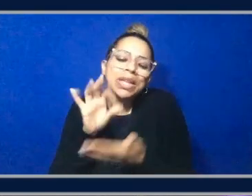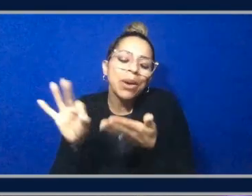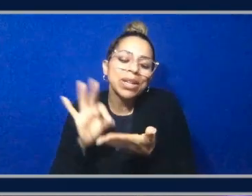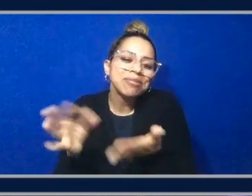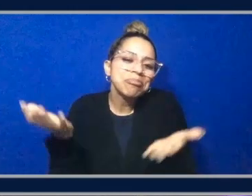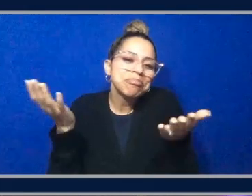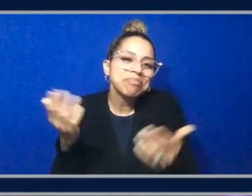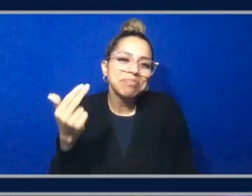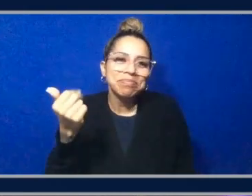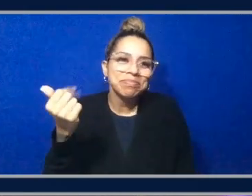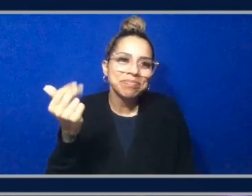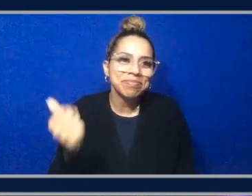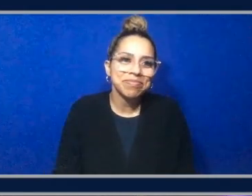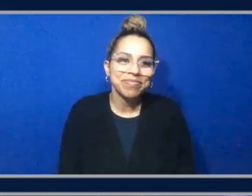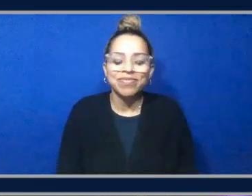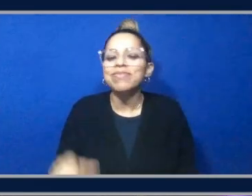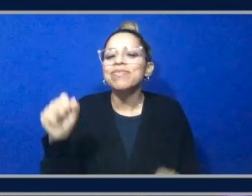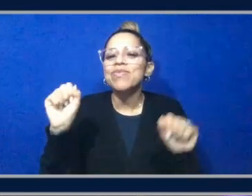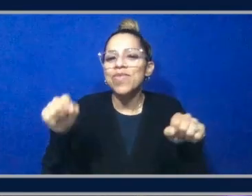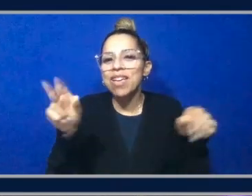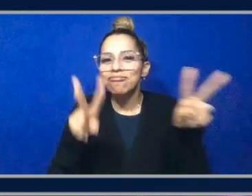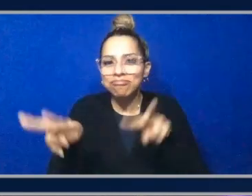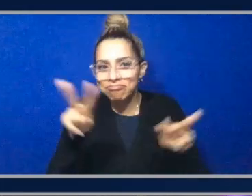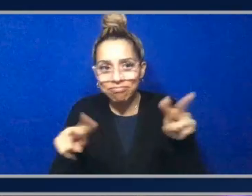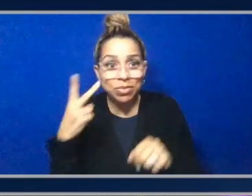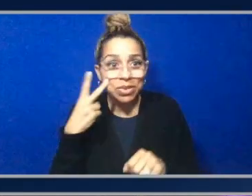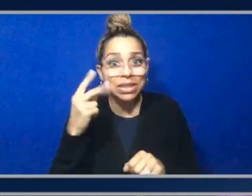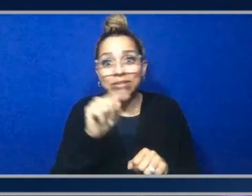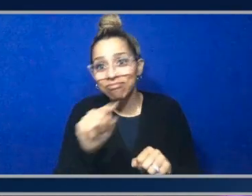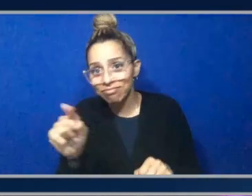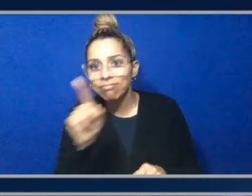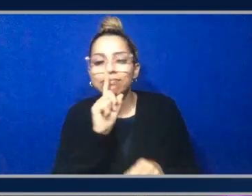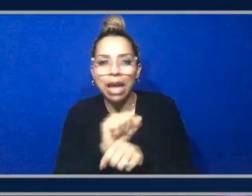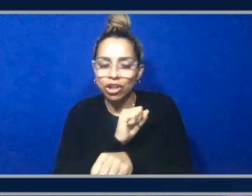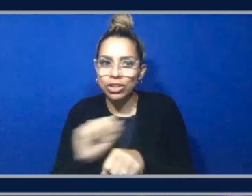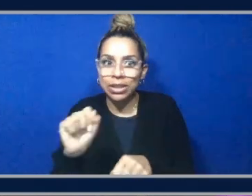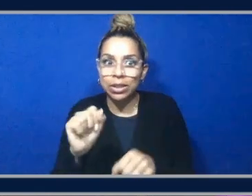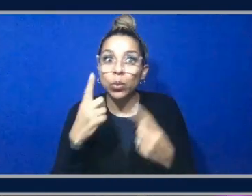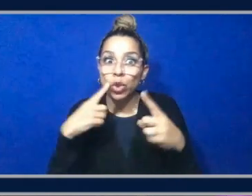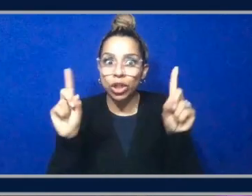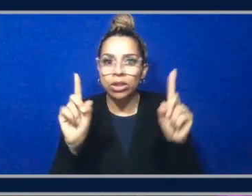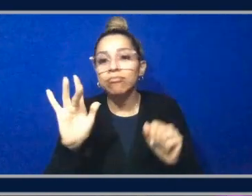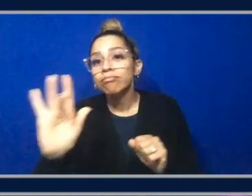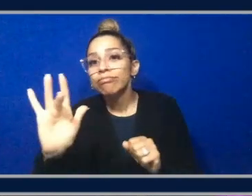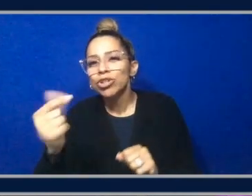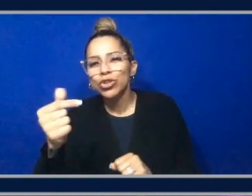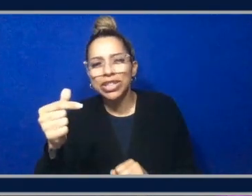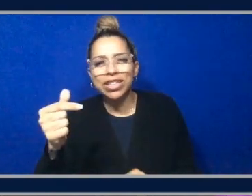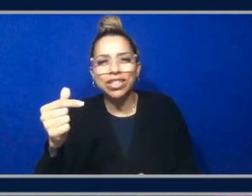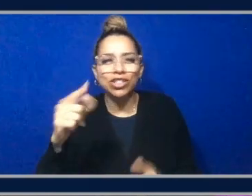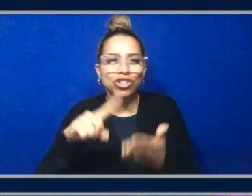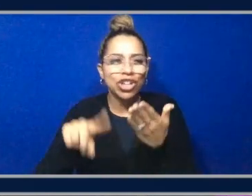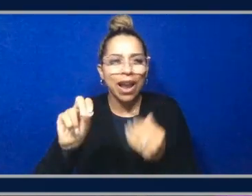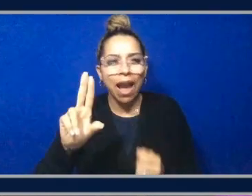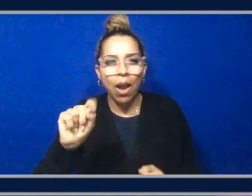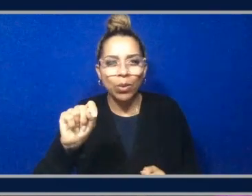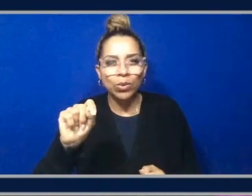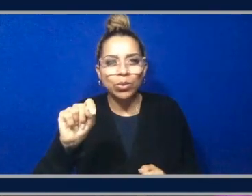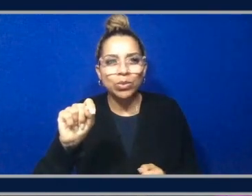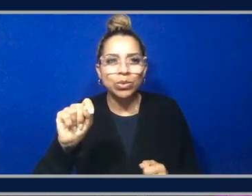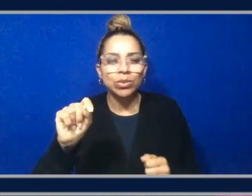And we can navigate here and we can see that, you know, stuff is actually working. We can go through and check out all that sort of process. And